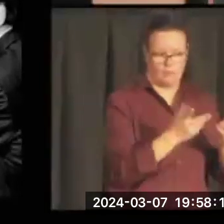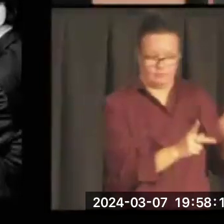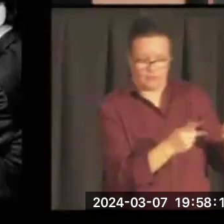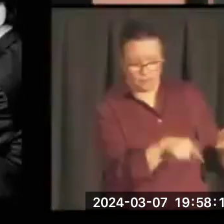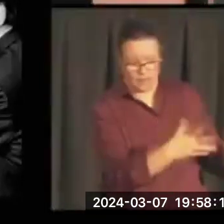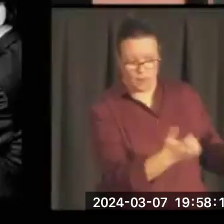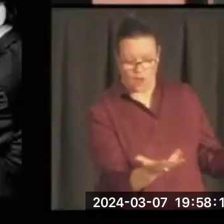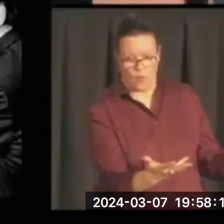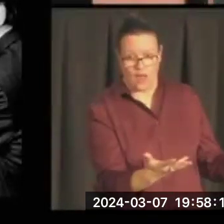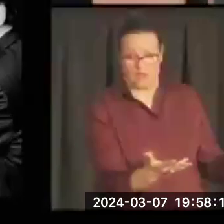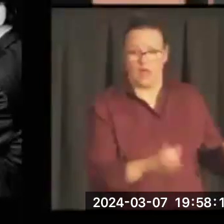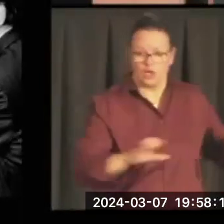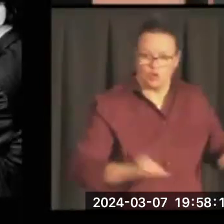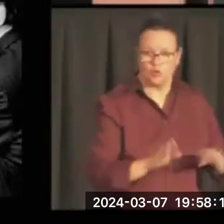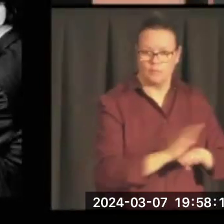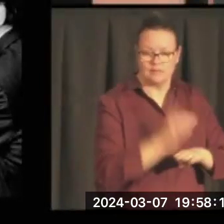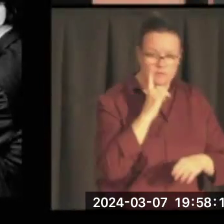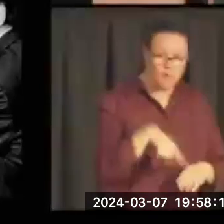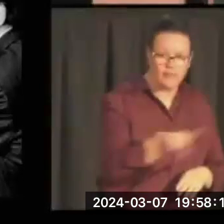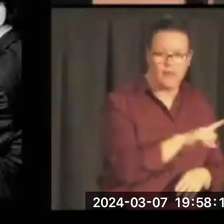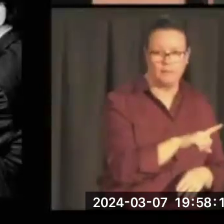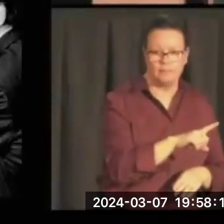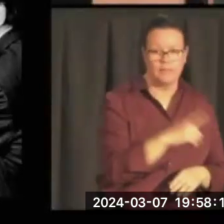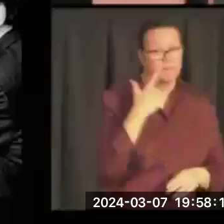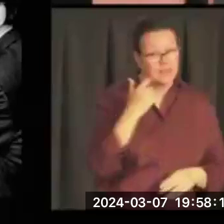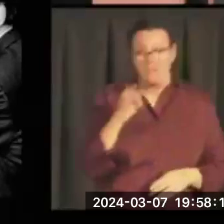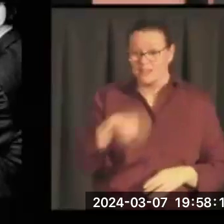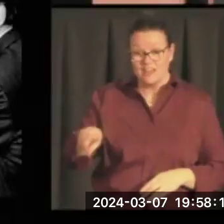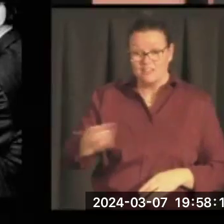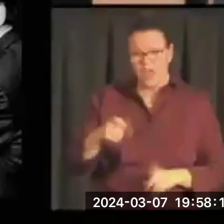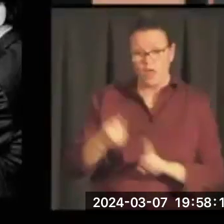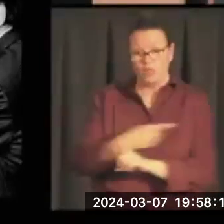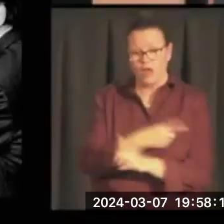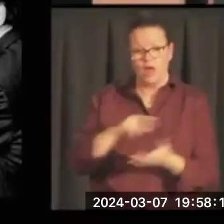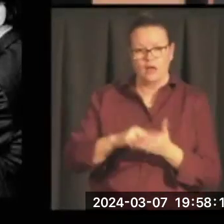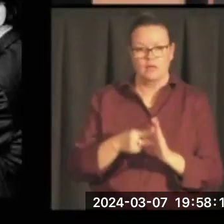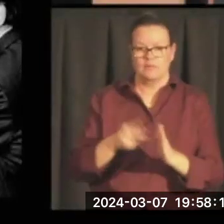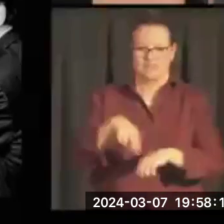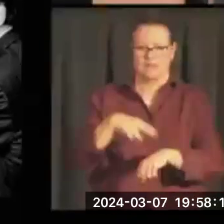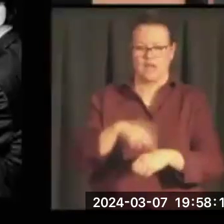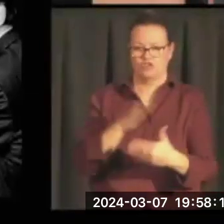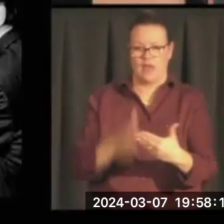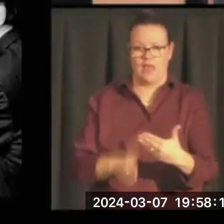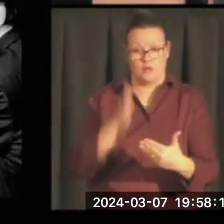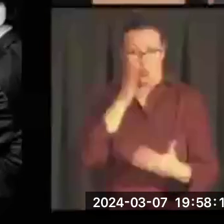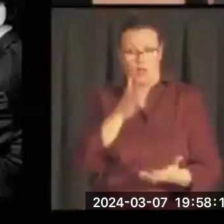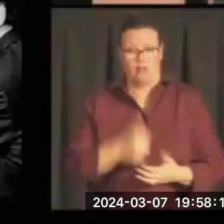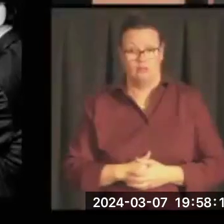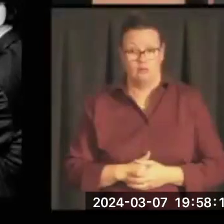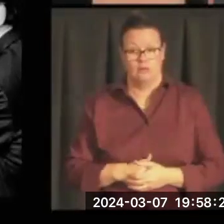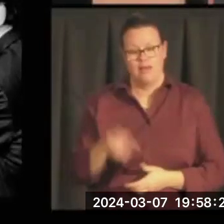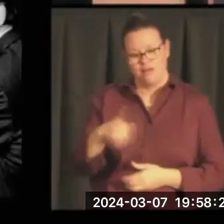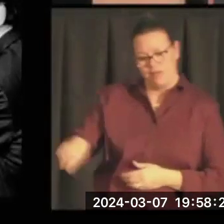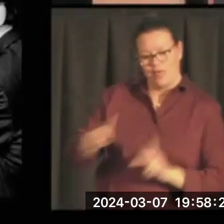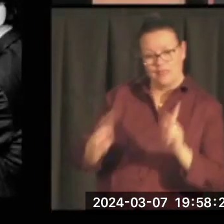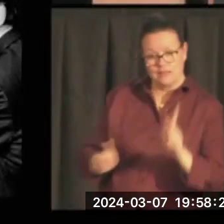with assurance, may be so advised. The Senate must be persuaded that what is being done in the name of security